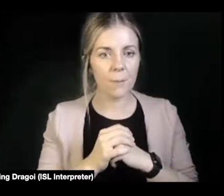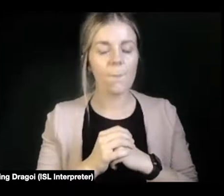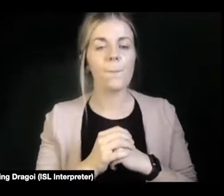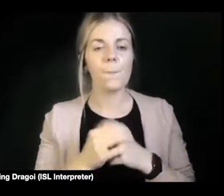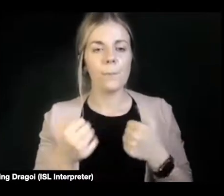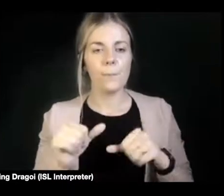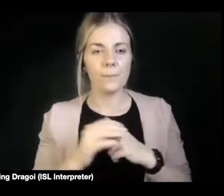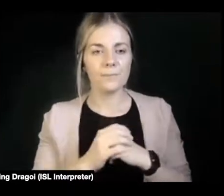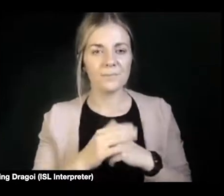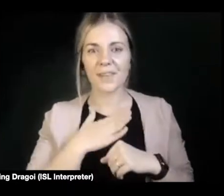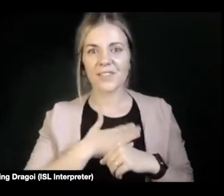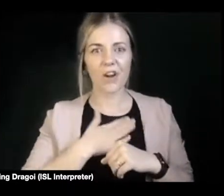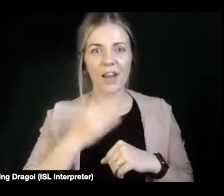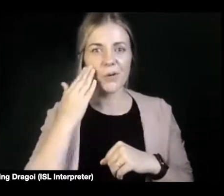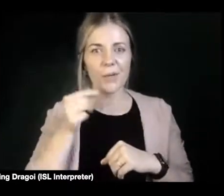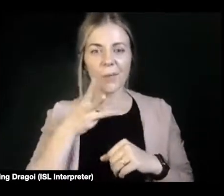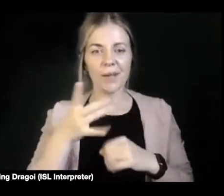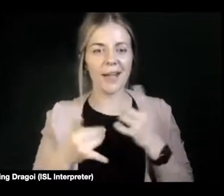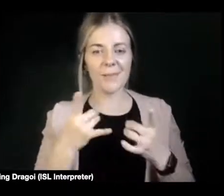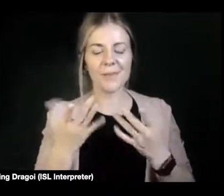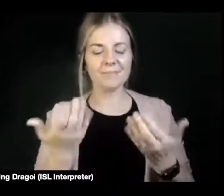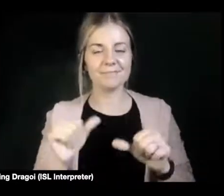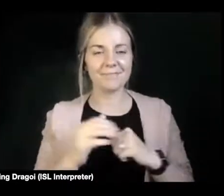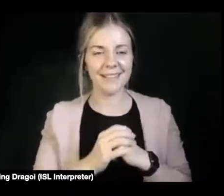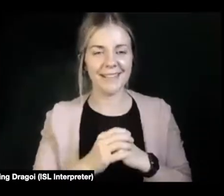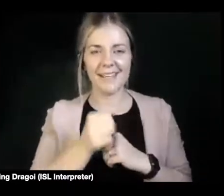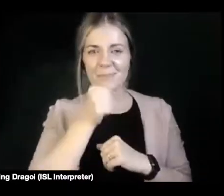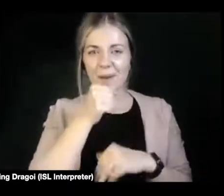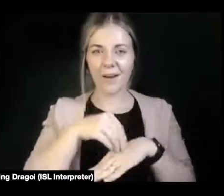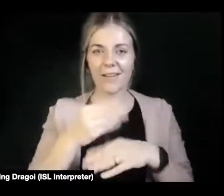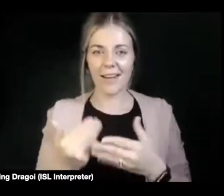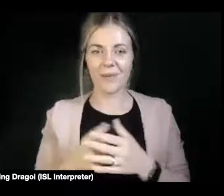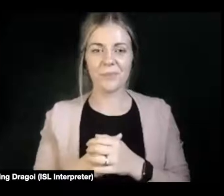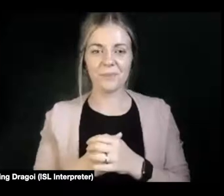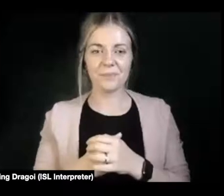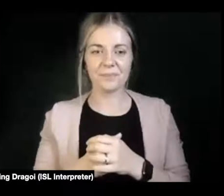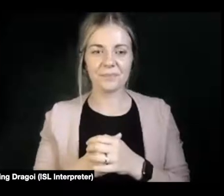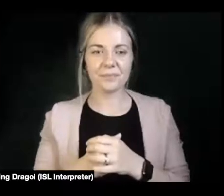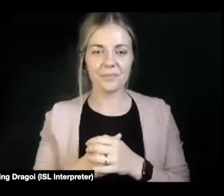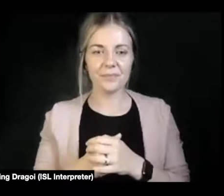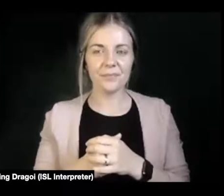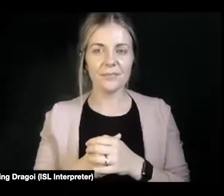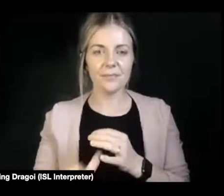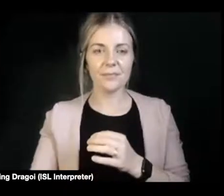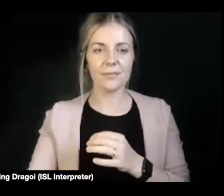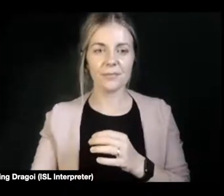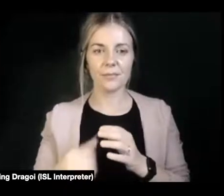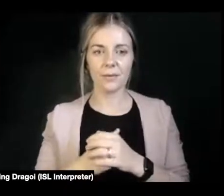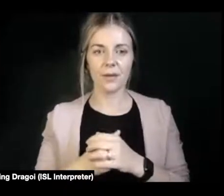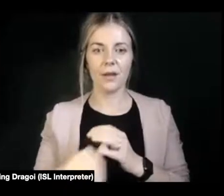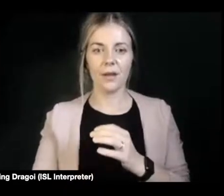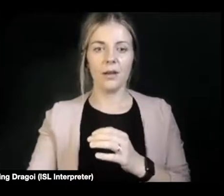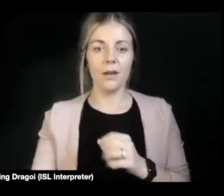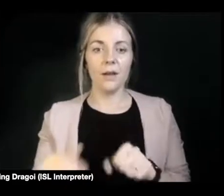I knew that would happen at some stage. Go for it. Well, as well as to fellow disabled persons